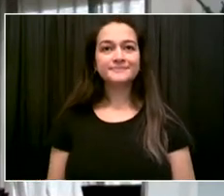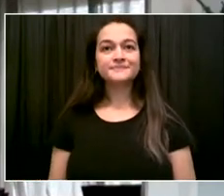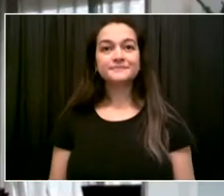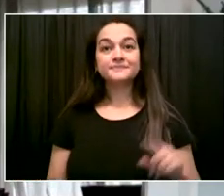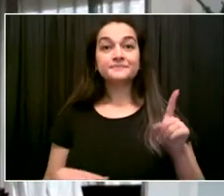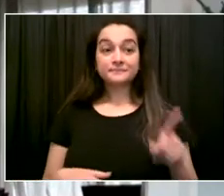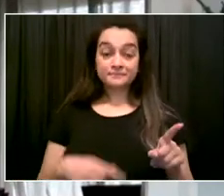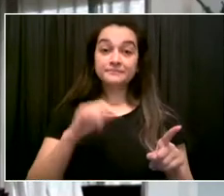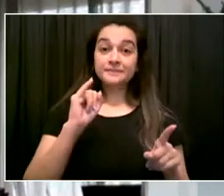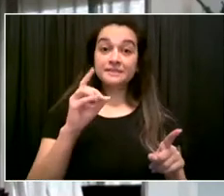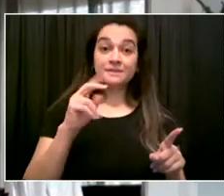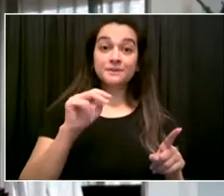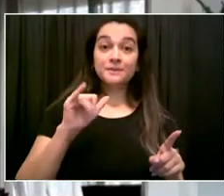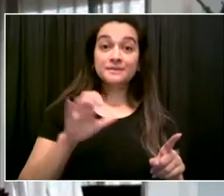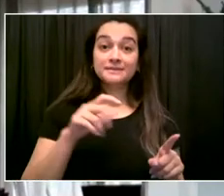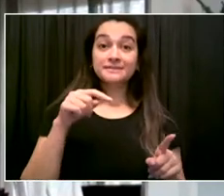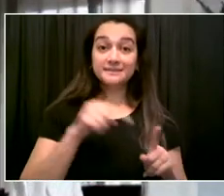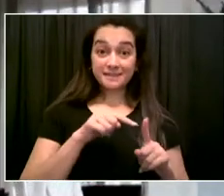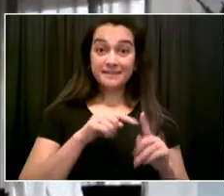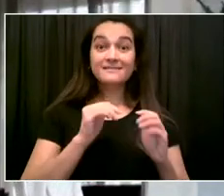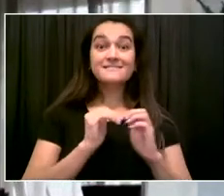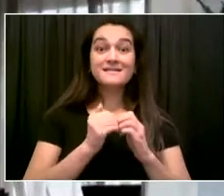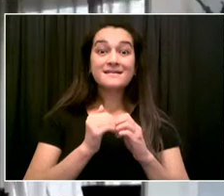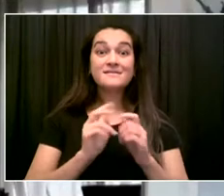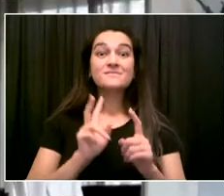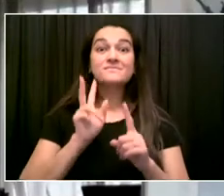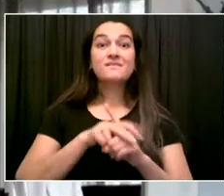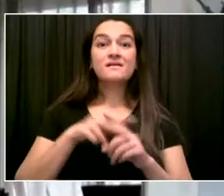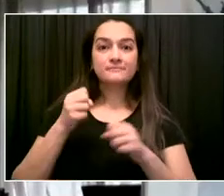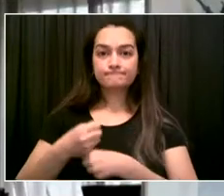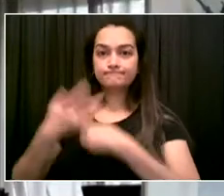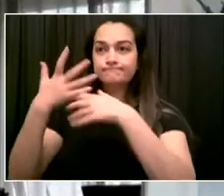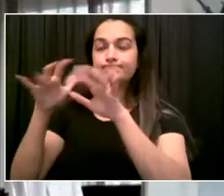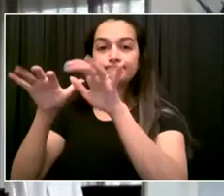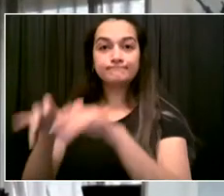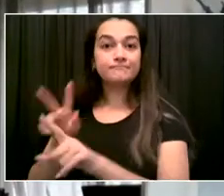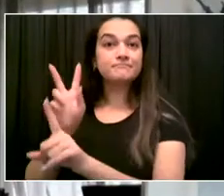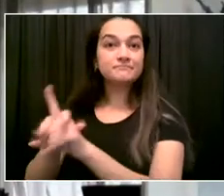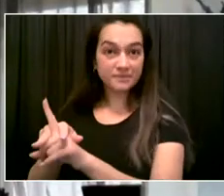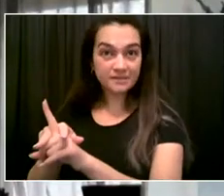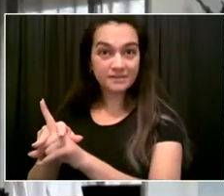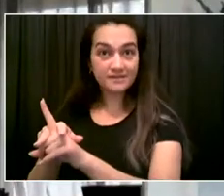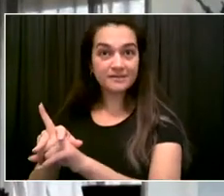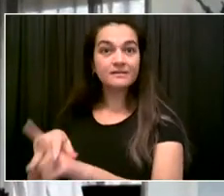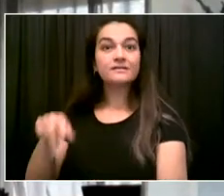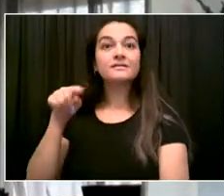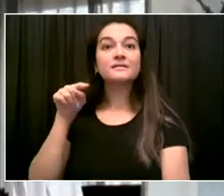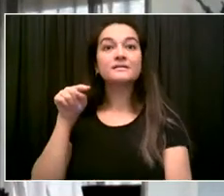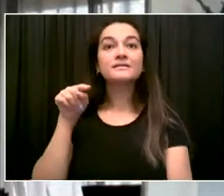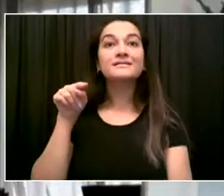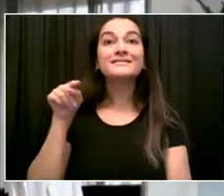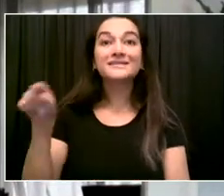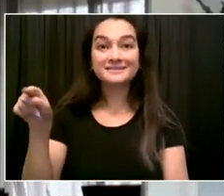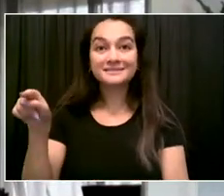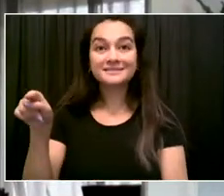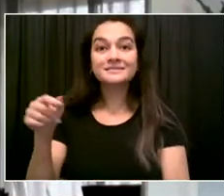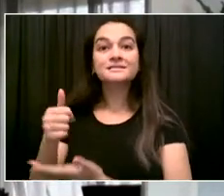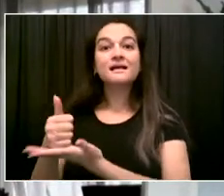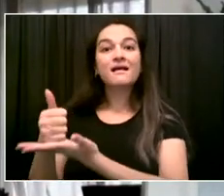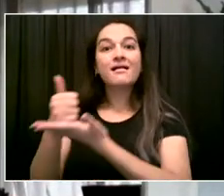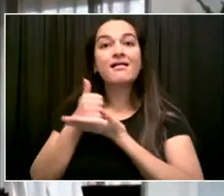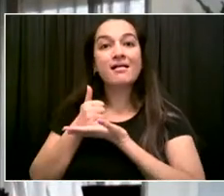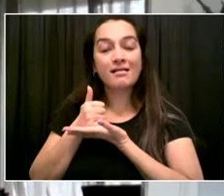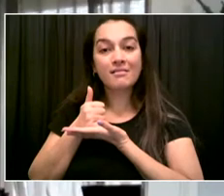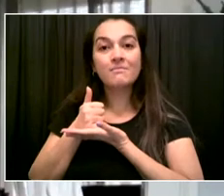of the documentation in order to prove who they are, to prove where they live. And obviously these are really